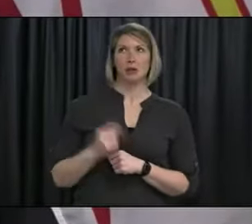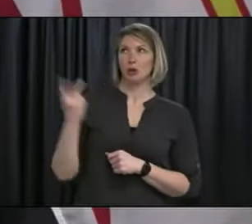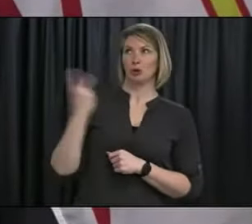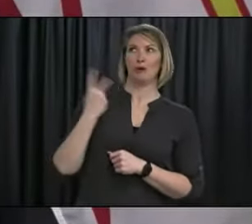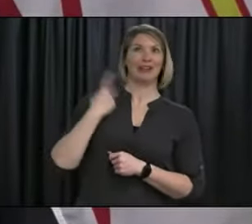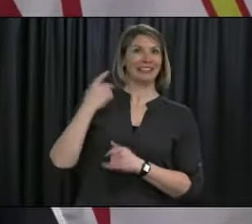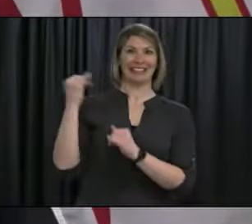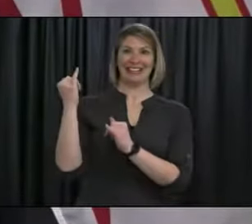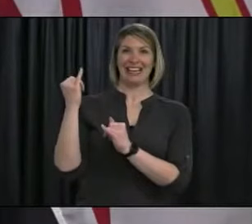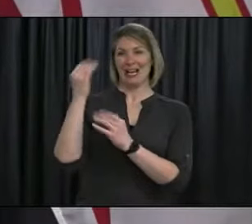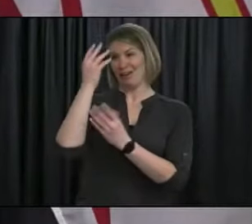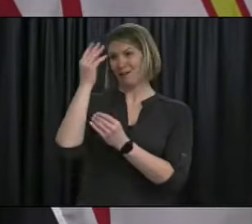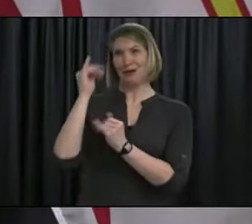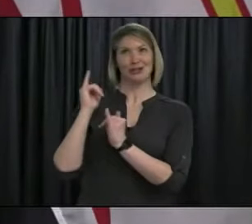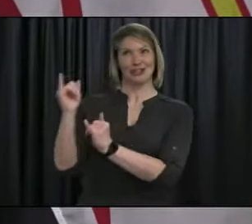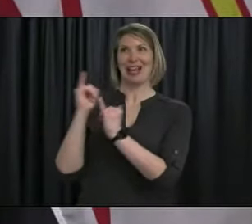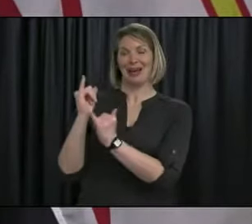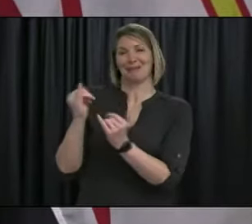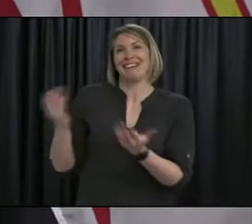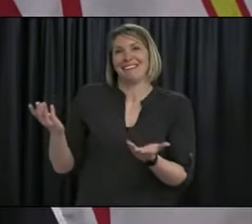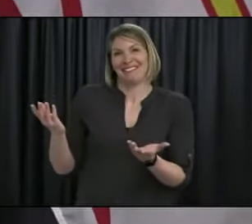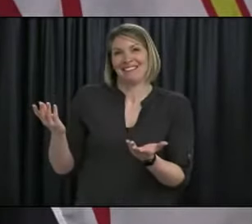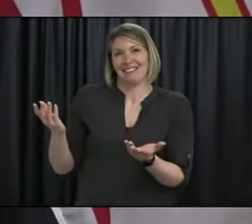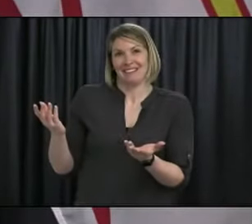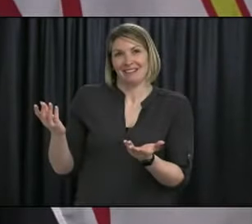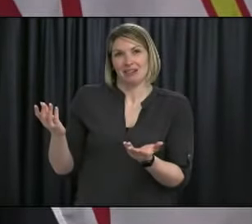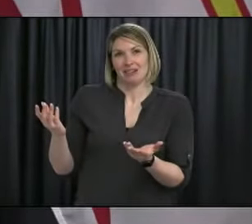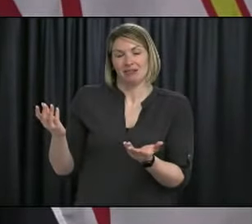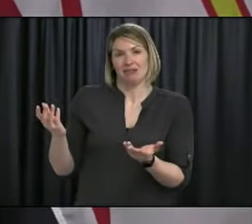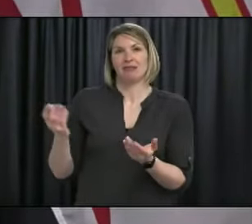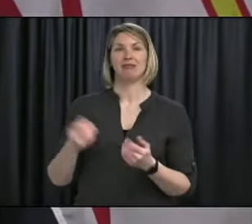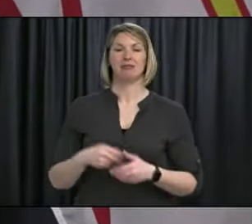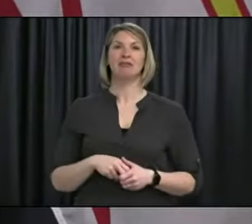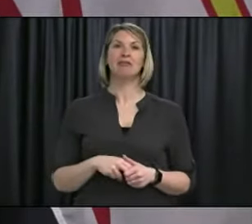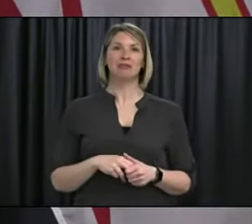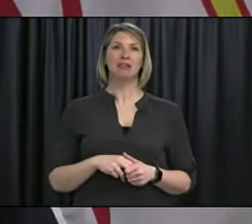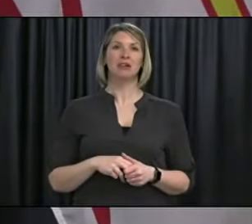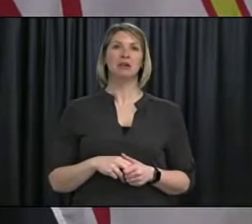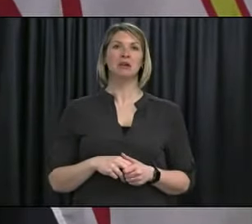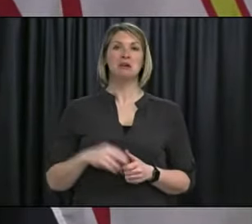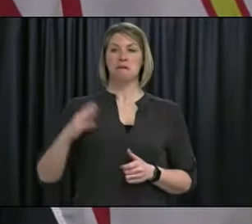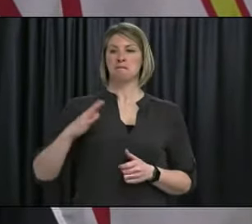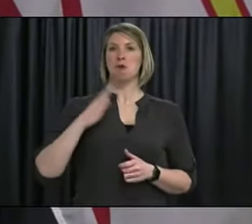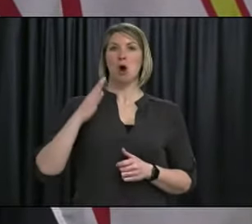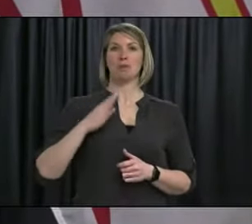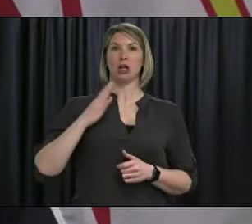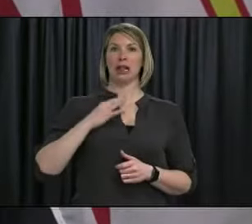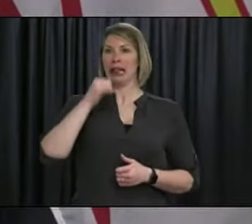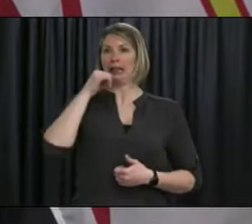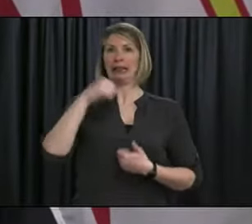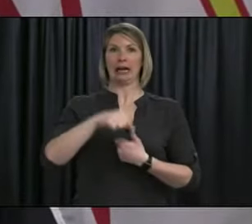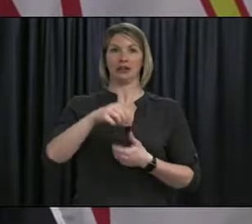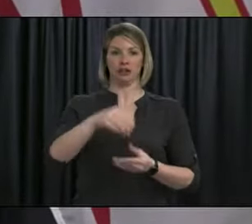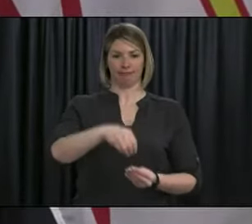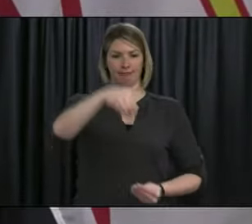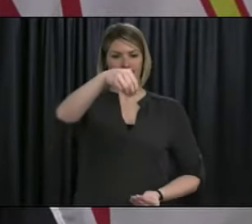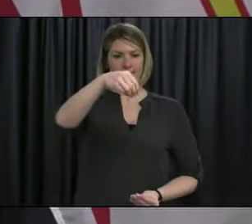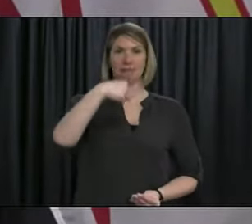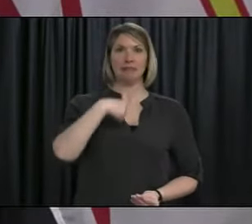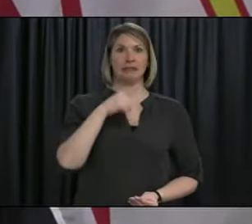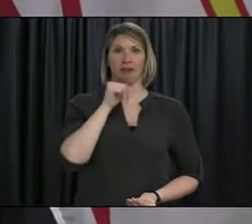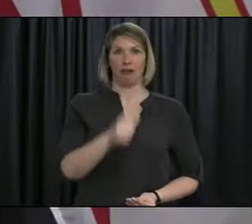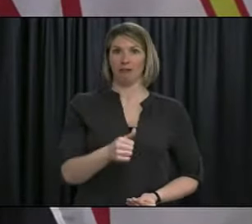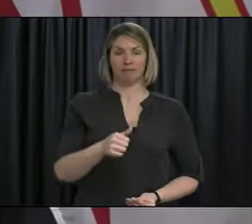know about it. So we've not received any, you know, formal indication of that, as generally